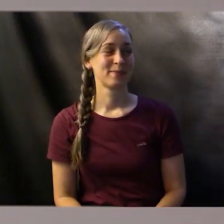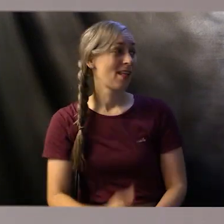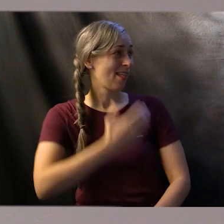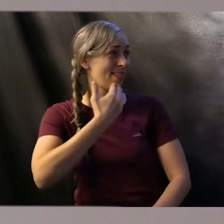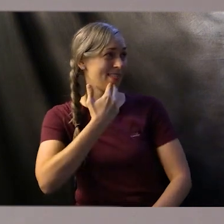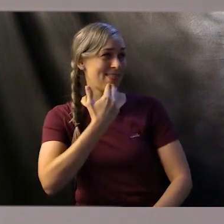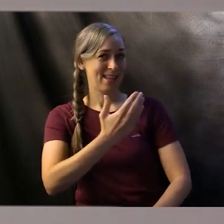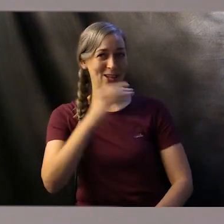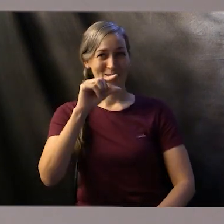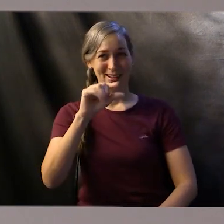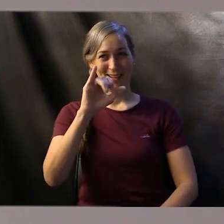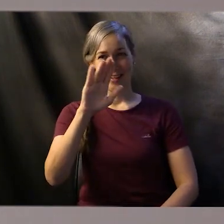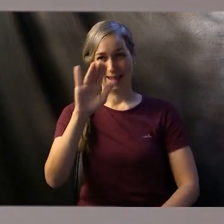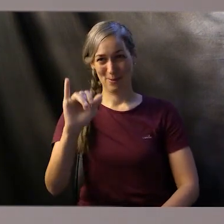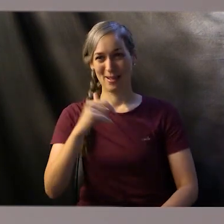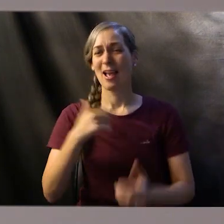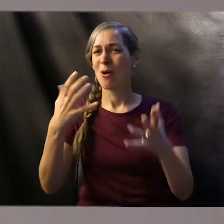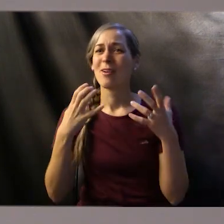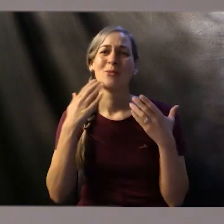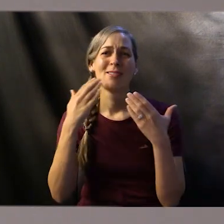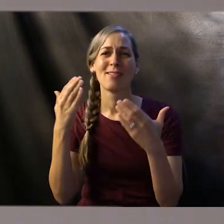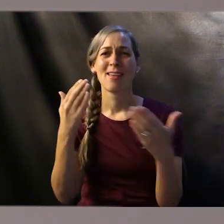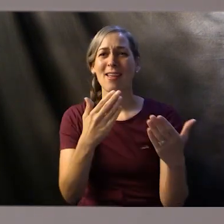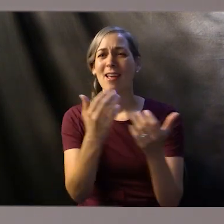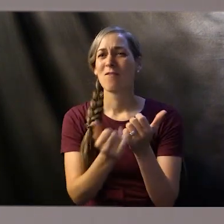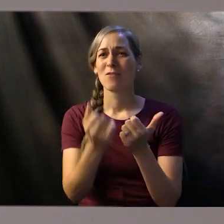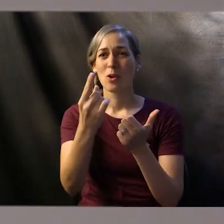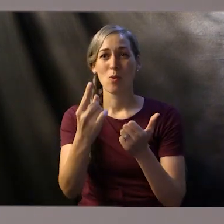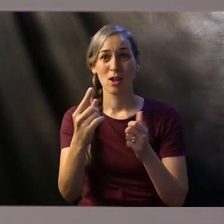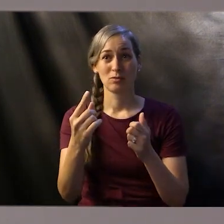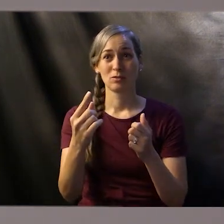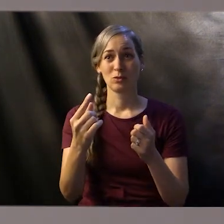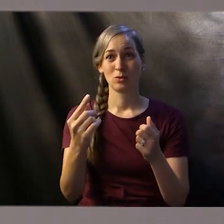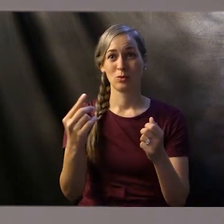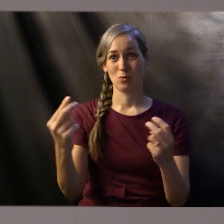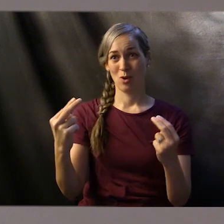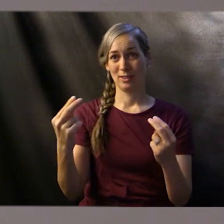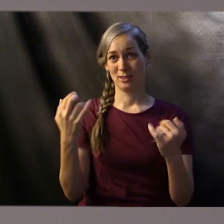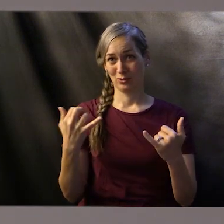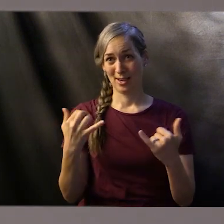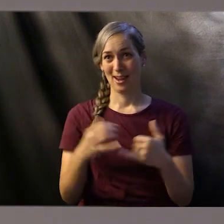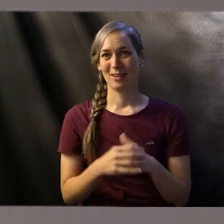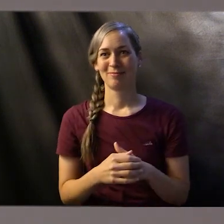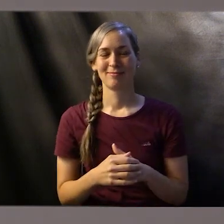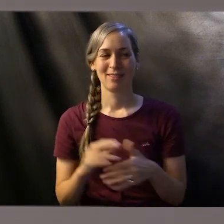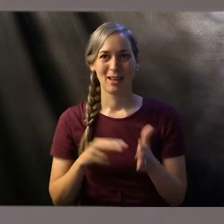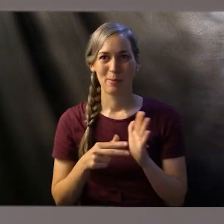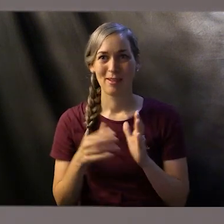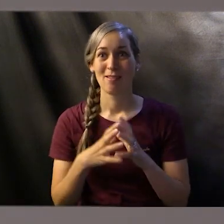Thank you. Gibby. I'd to thank everyone who's tuning in today, everybody that's watching. It means a lot to know that you're